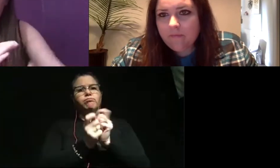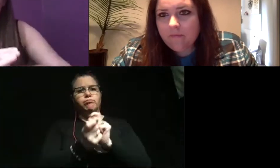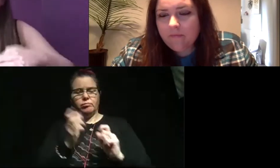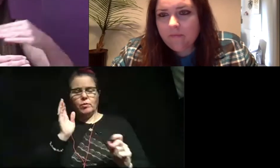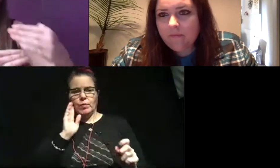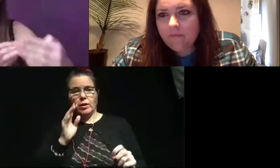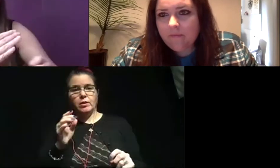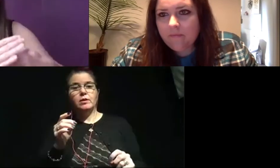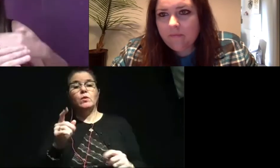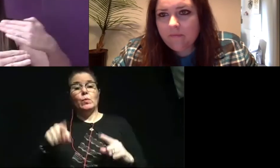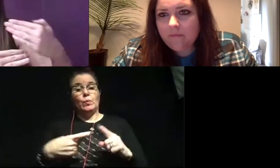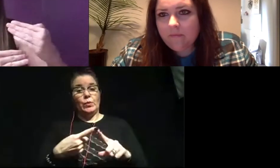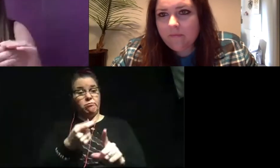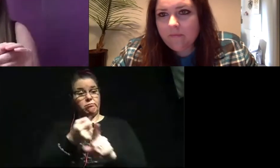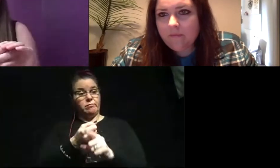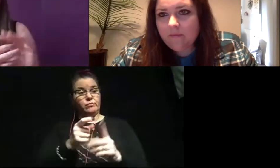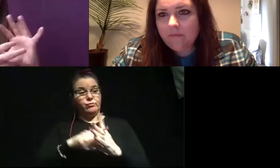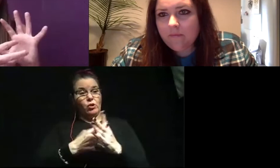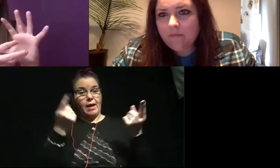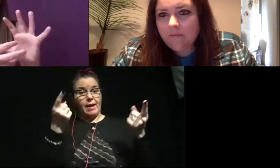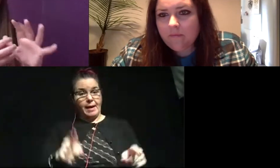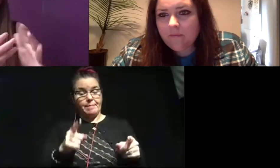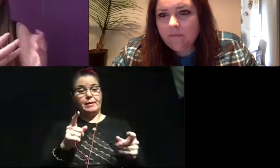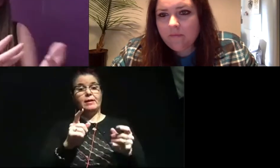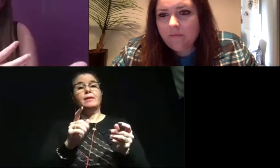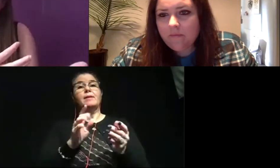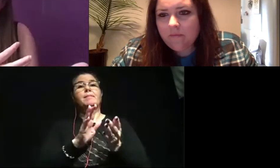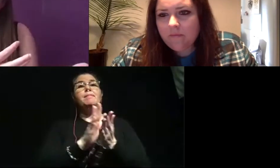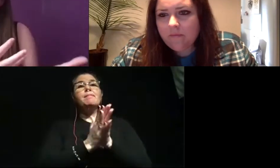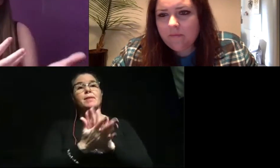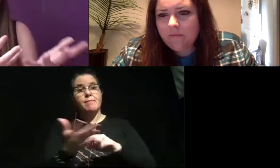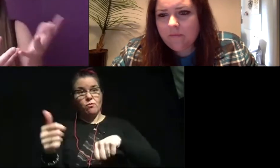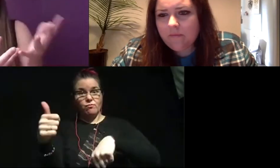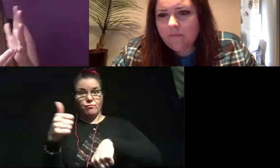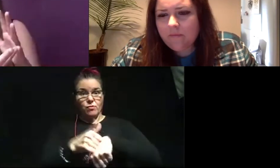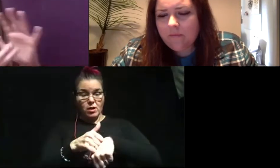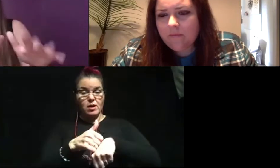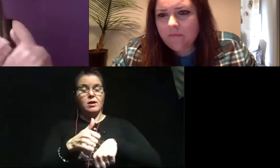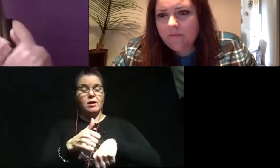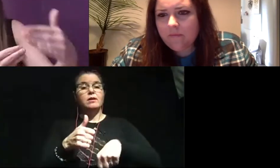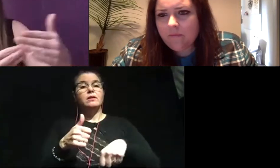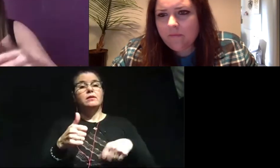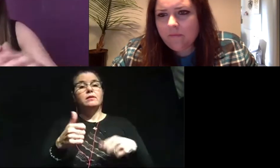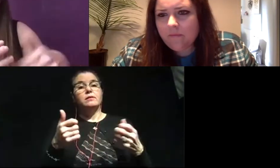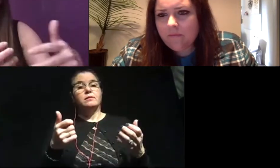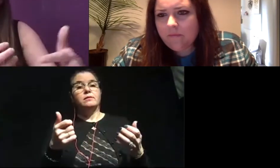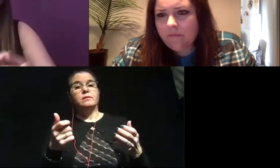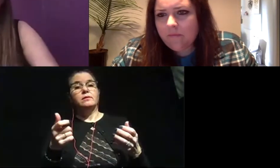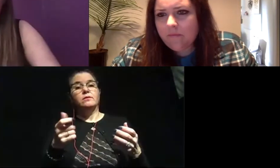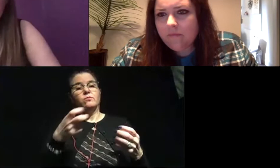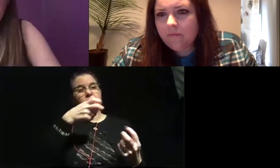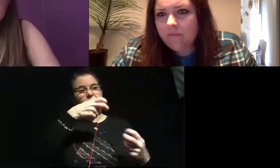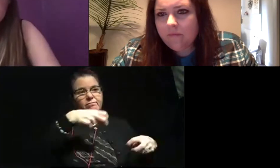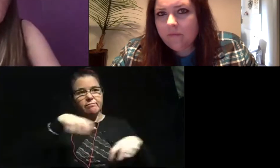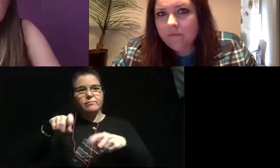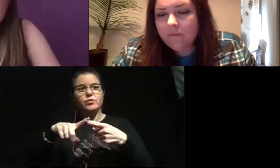once those chemical changes start happening, once something starts becoming a rock, uh, so these things will be transferred to rock over time,